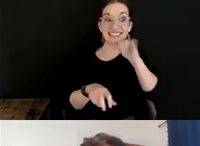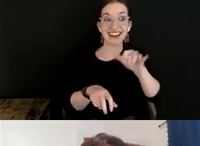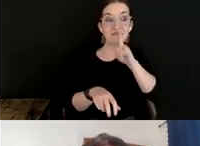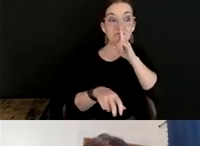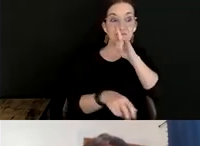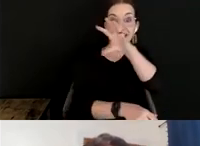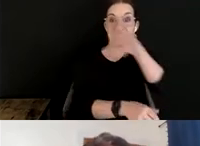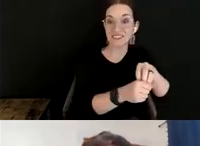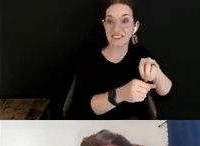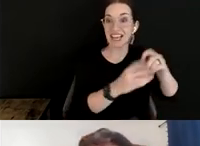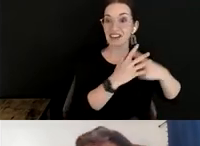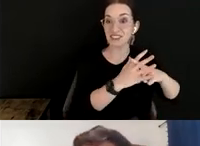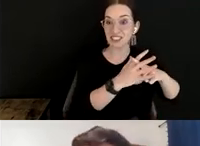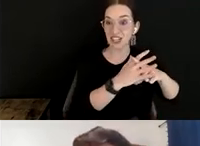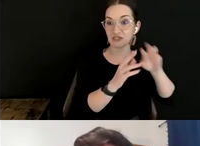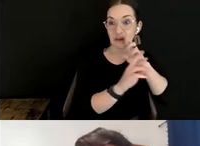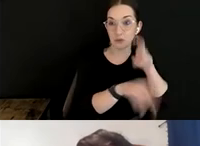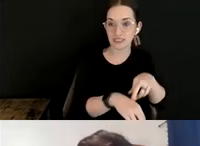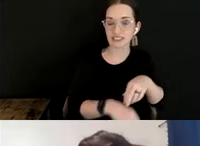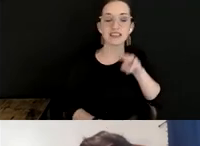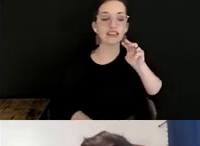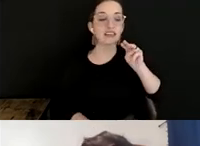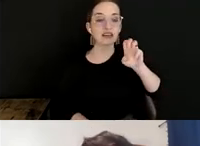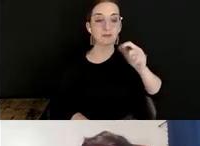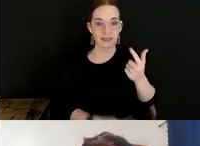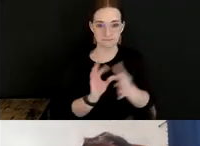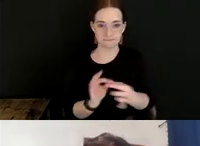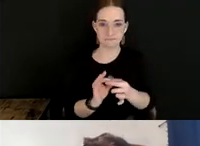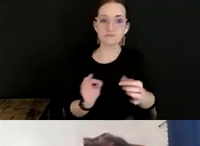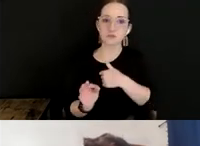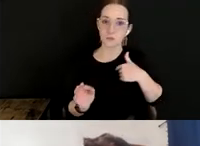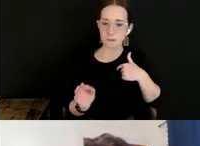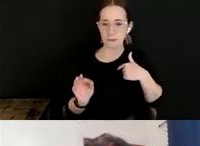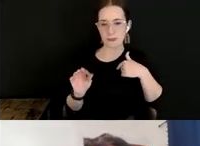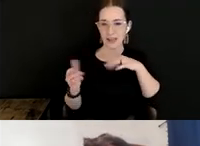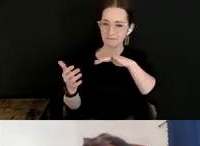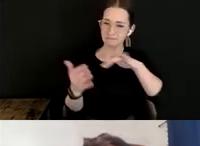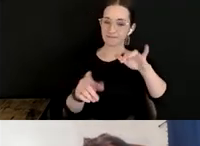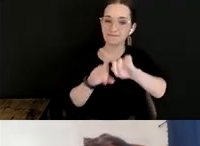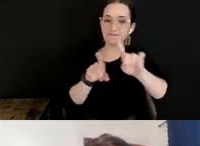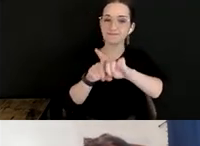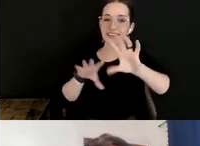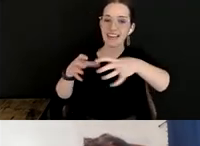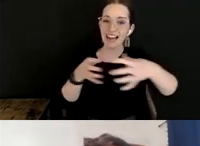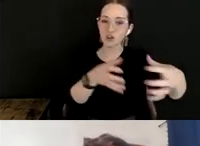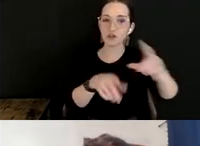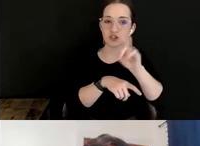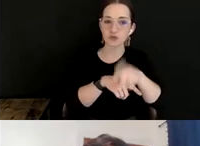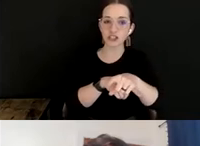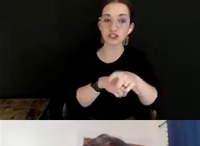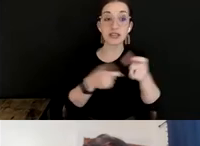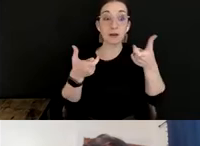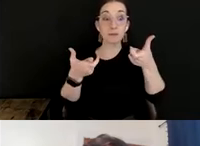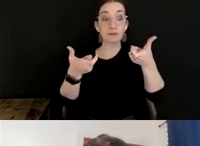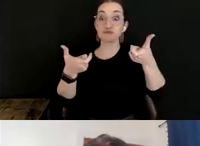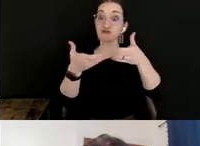So we explored a bunch of different categories of questions in broad buckets. These are them. And